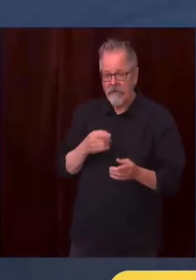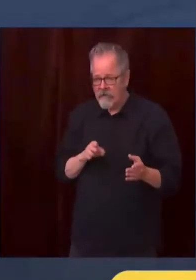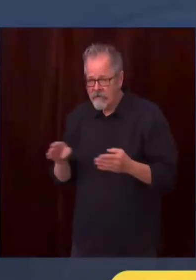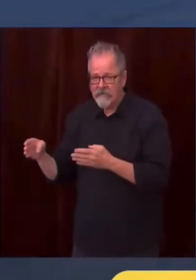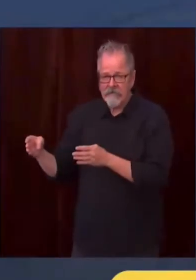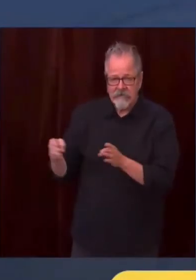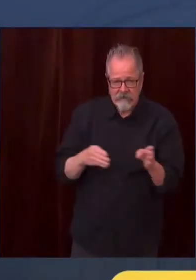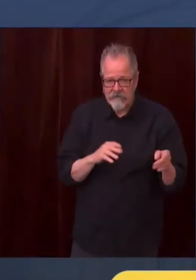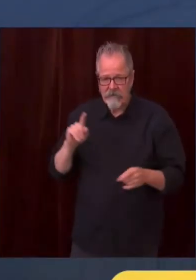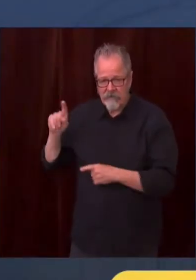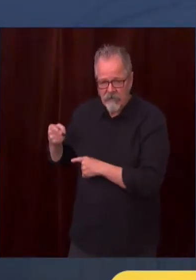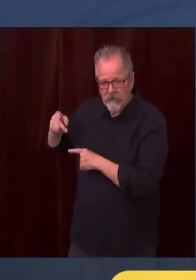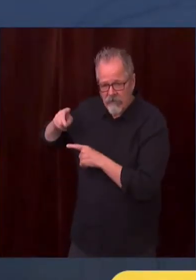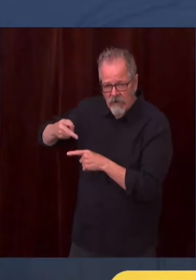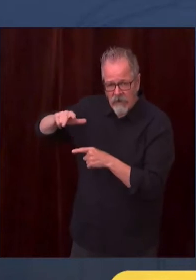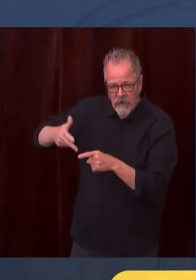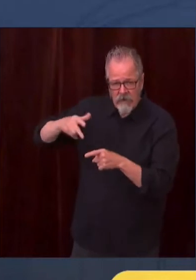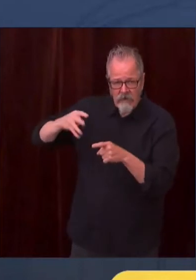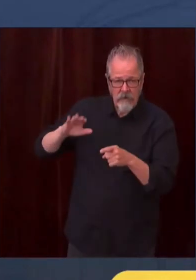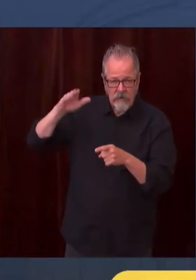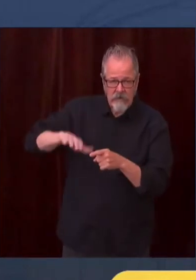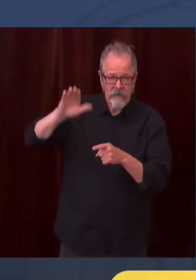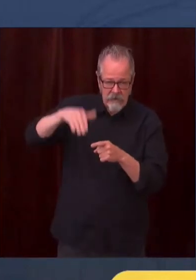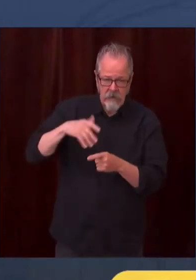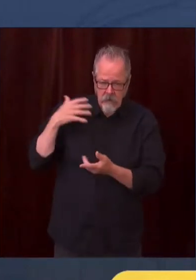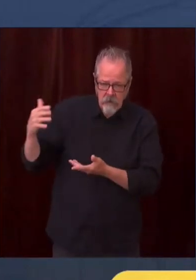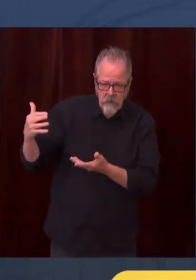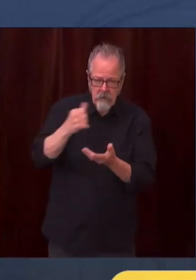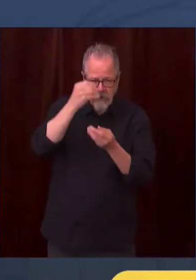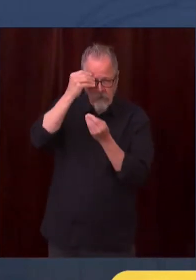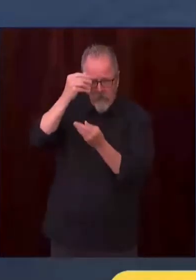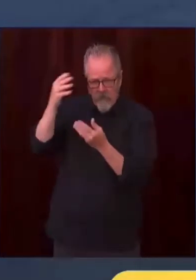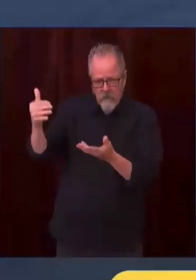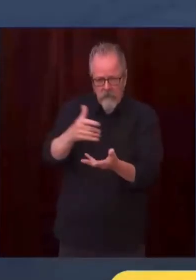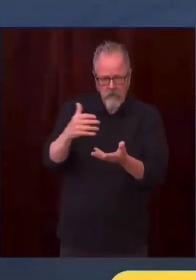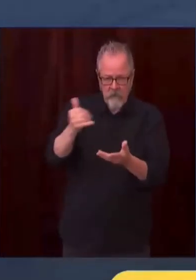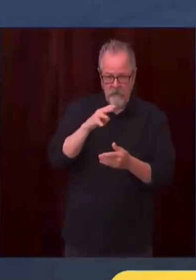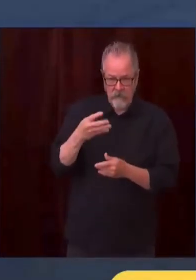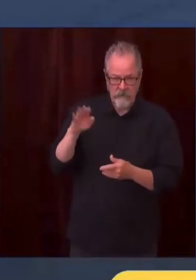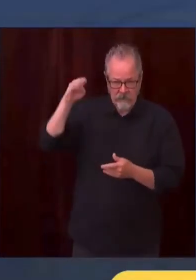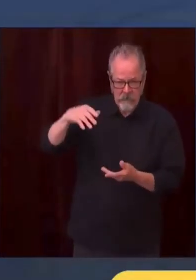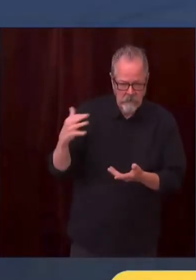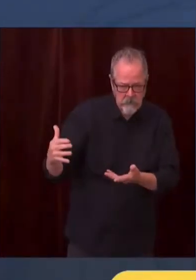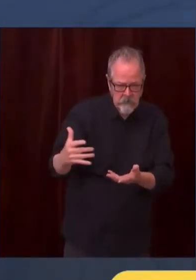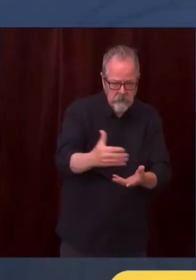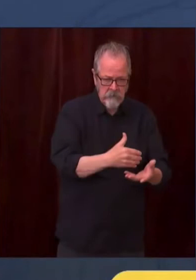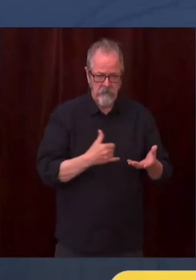one of the reasons we've had a great deal of success, that as this virus has thrown us curves, we have responded.